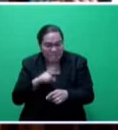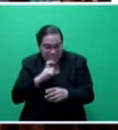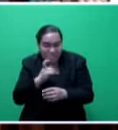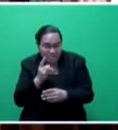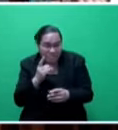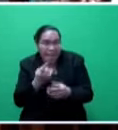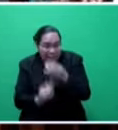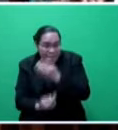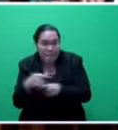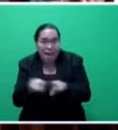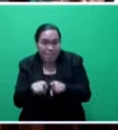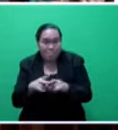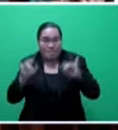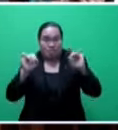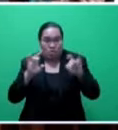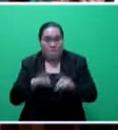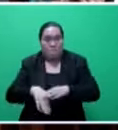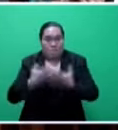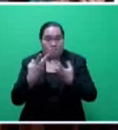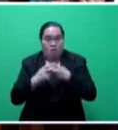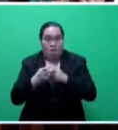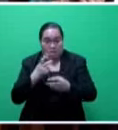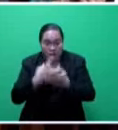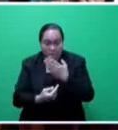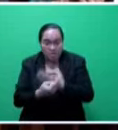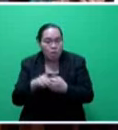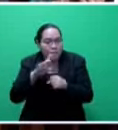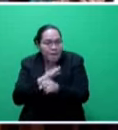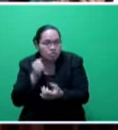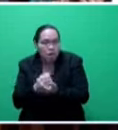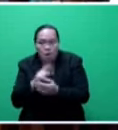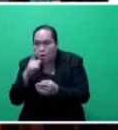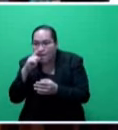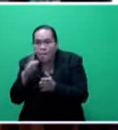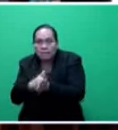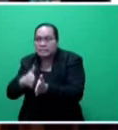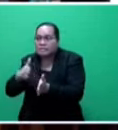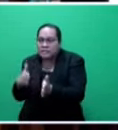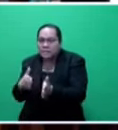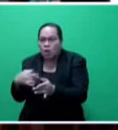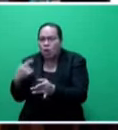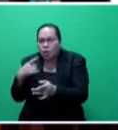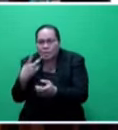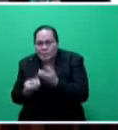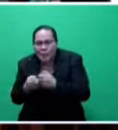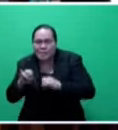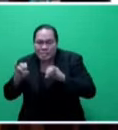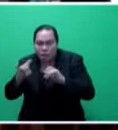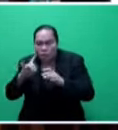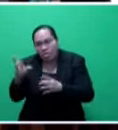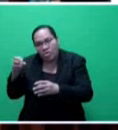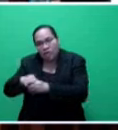and for us in parliament to ensure that the most vulnerable and those who are expected to fall into that vulnerable